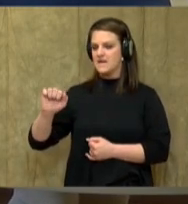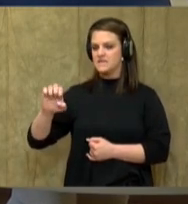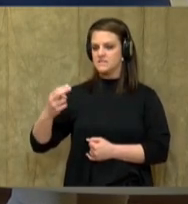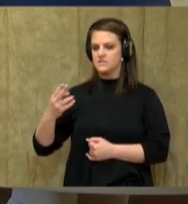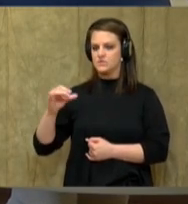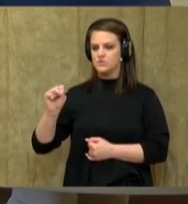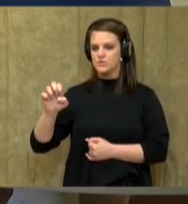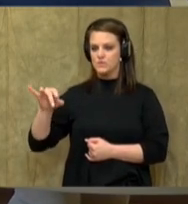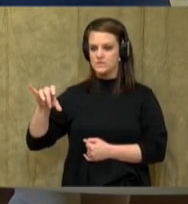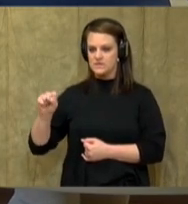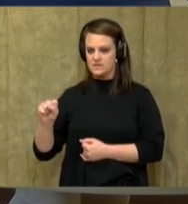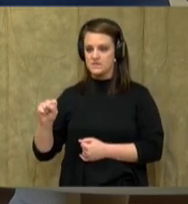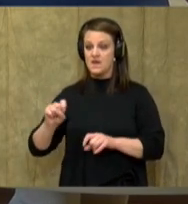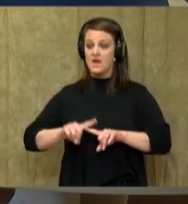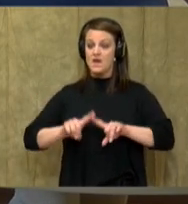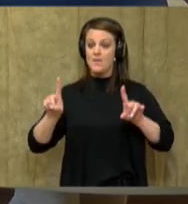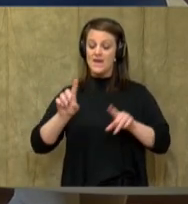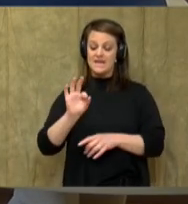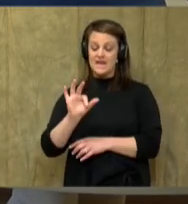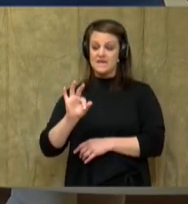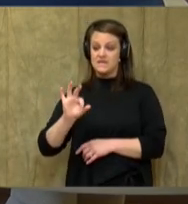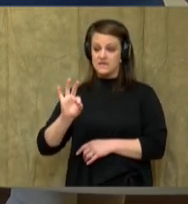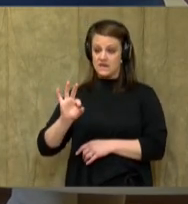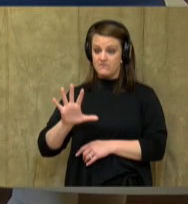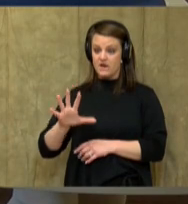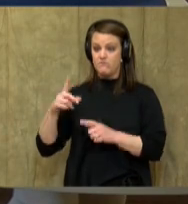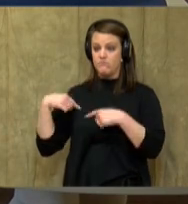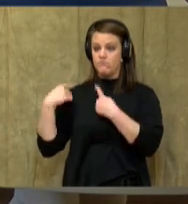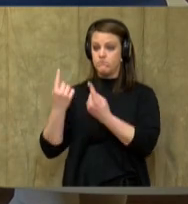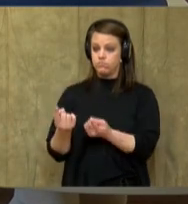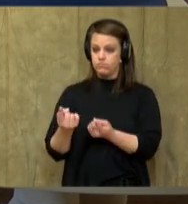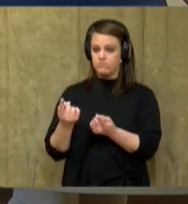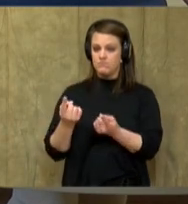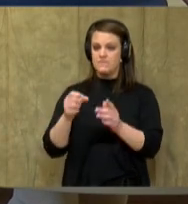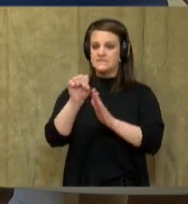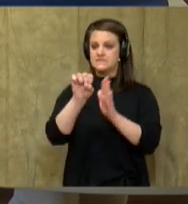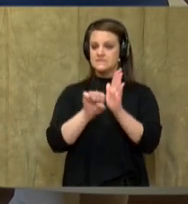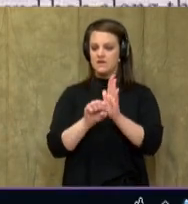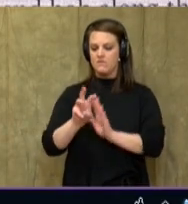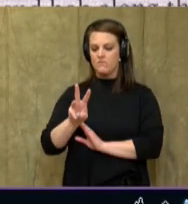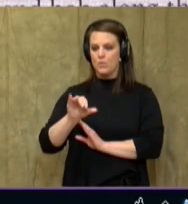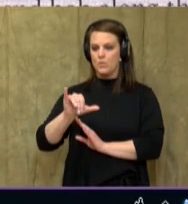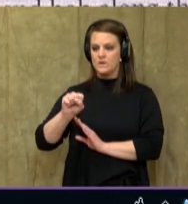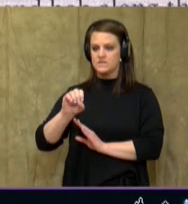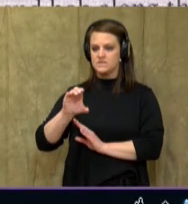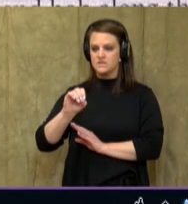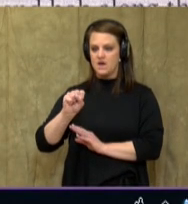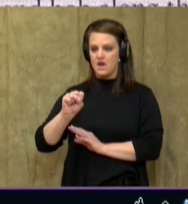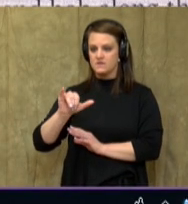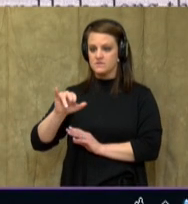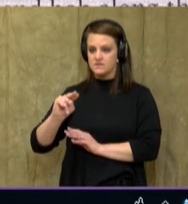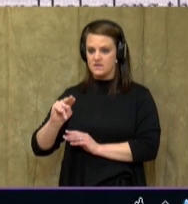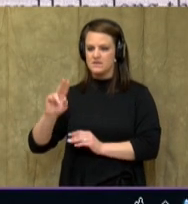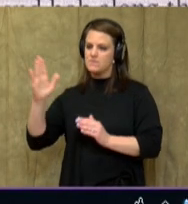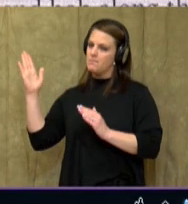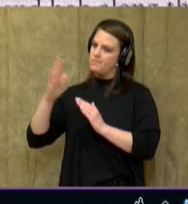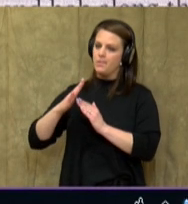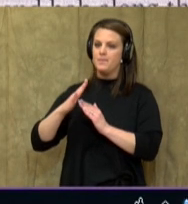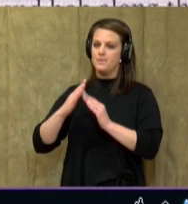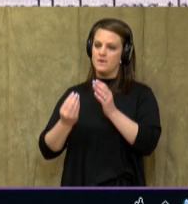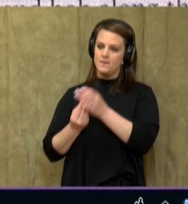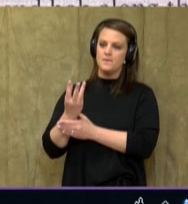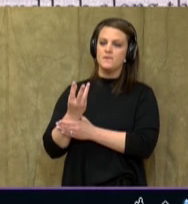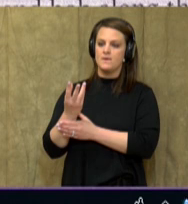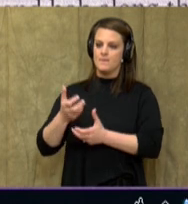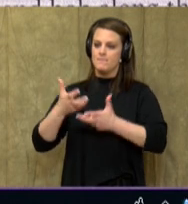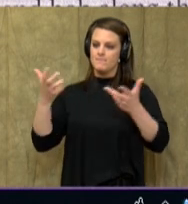However, since 1995, the state of Wisconsin has been the top cranberry producer. In